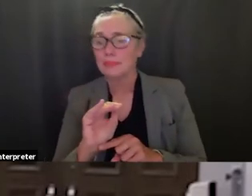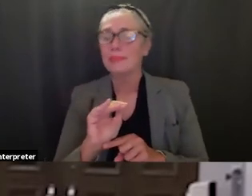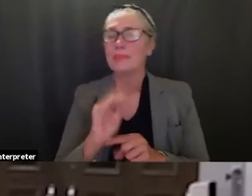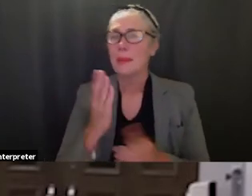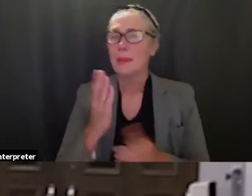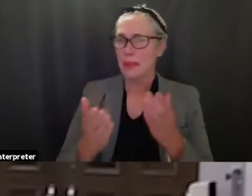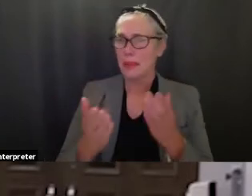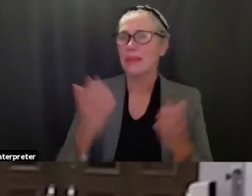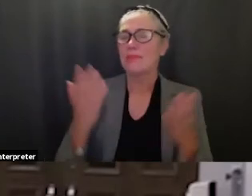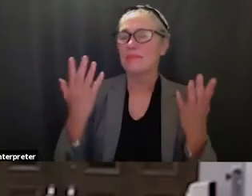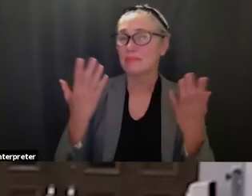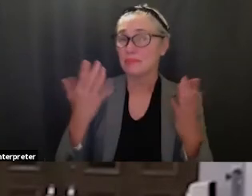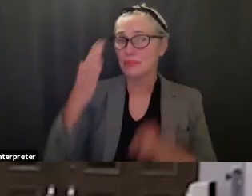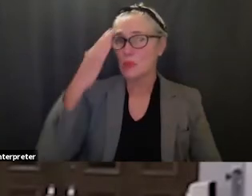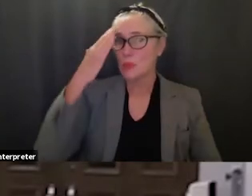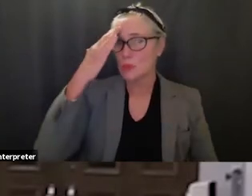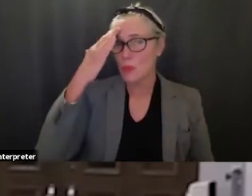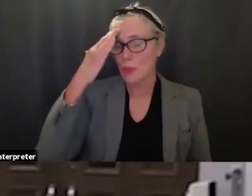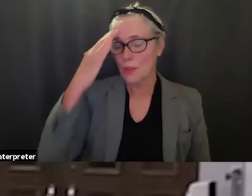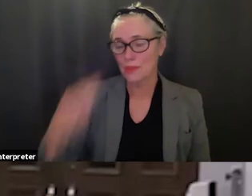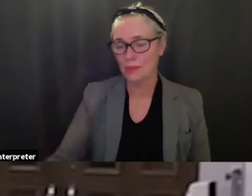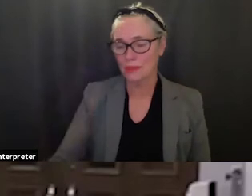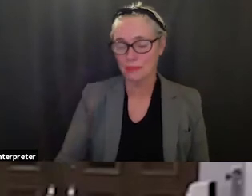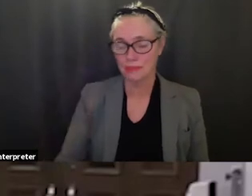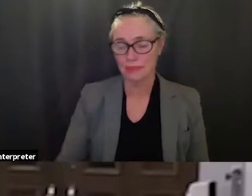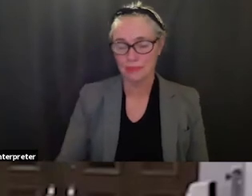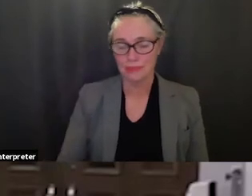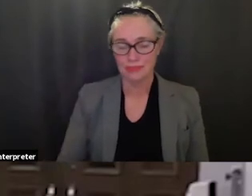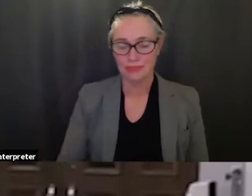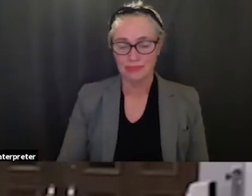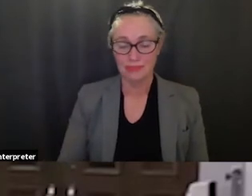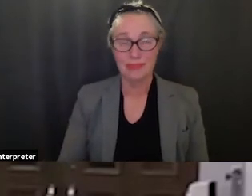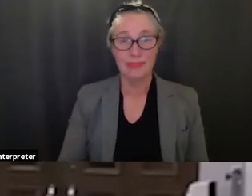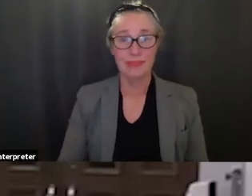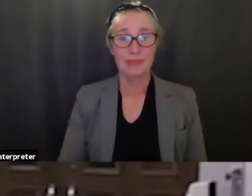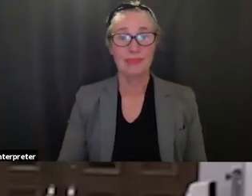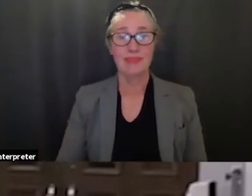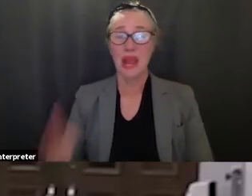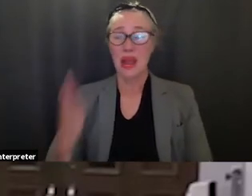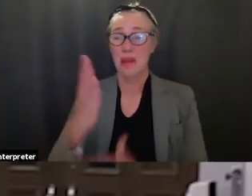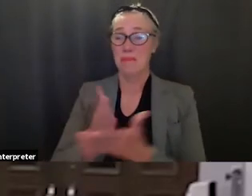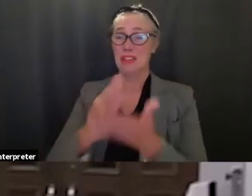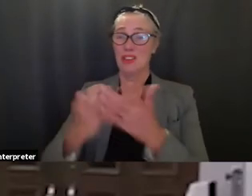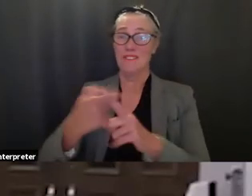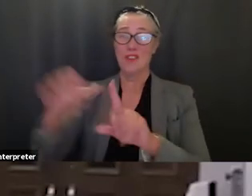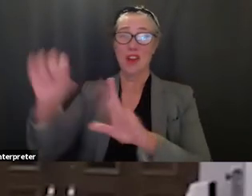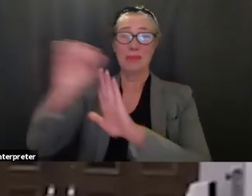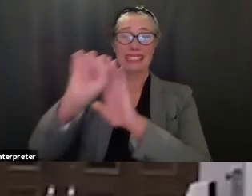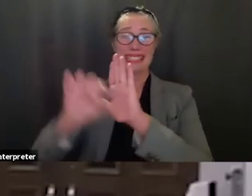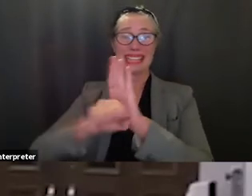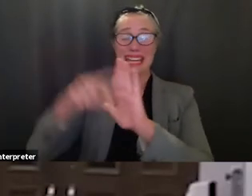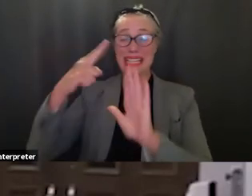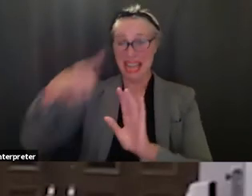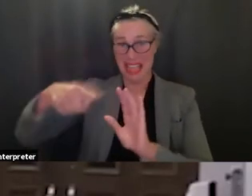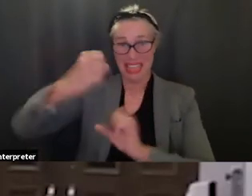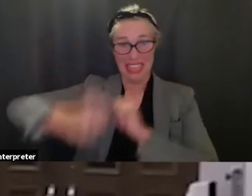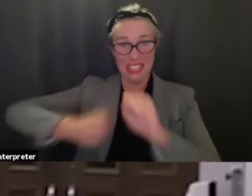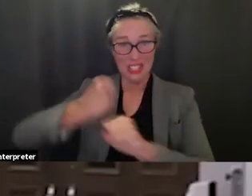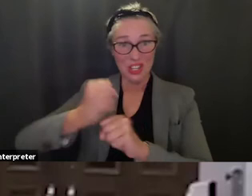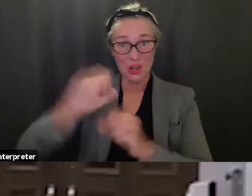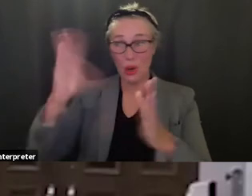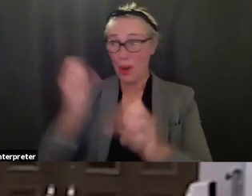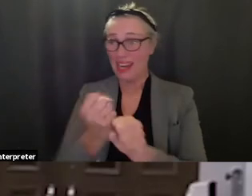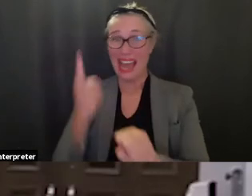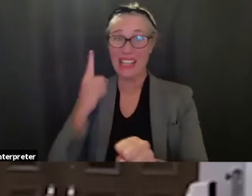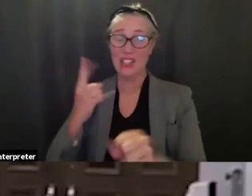um the the state budget has changed dramatically this year a lot of it because